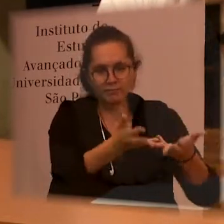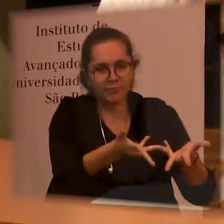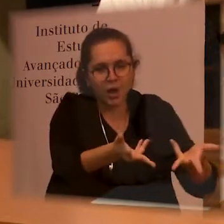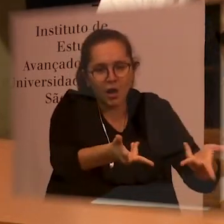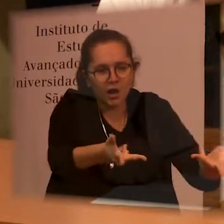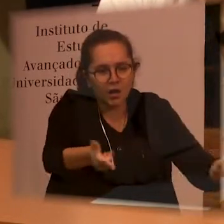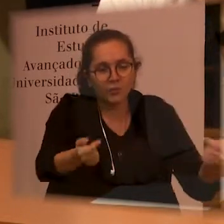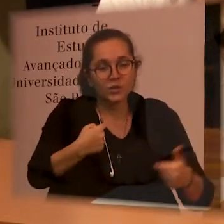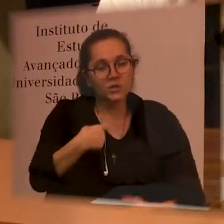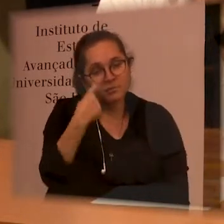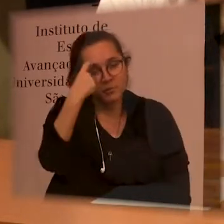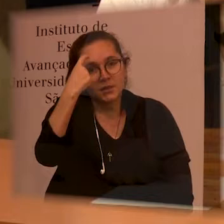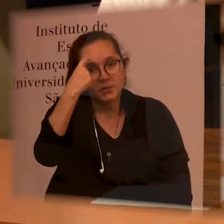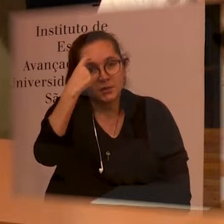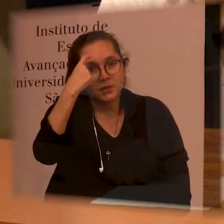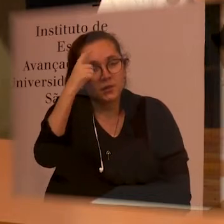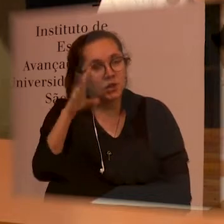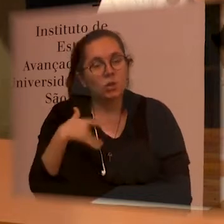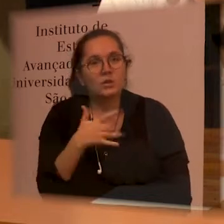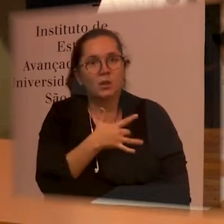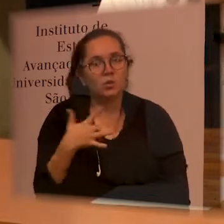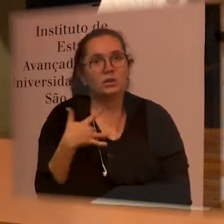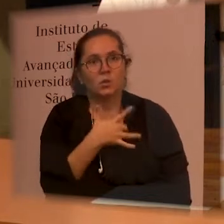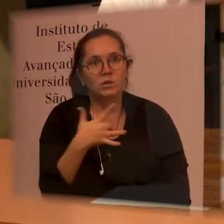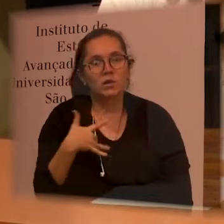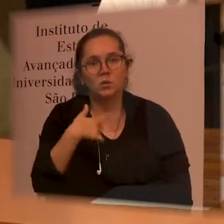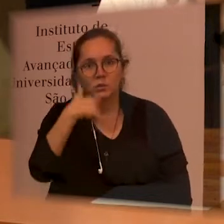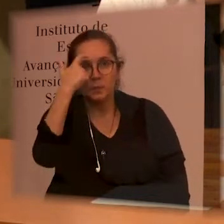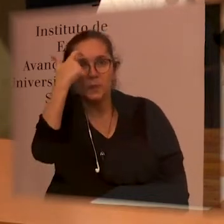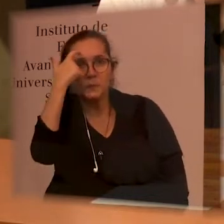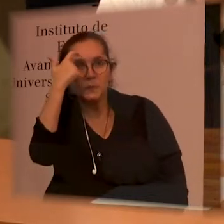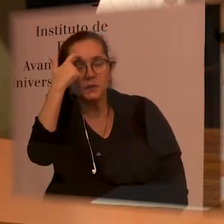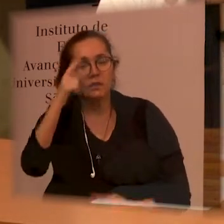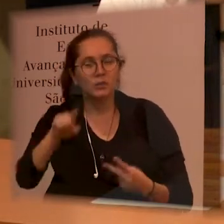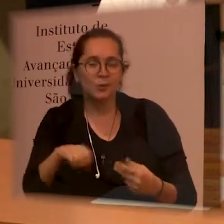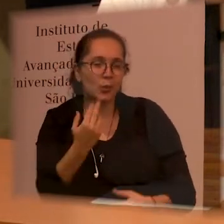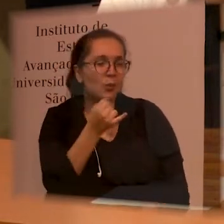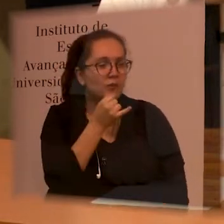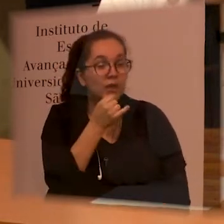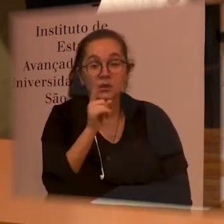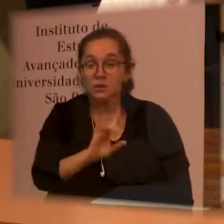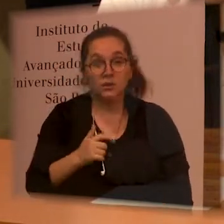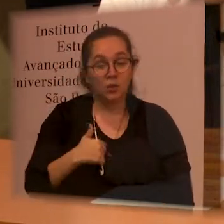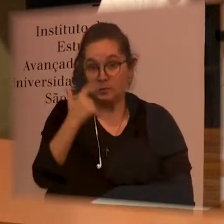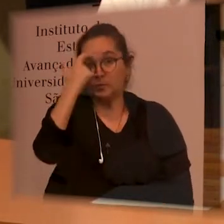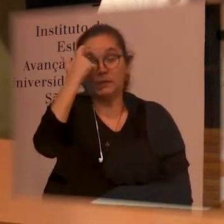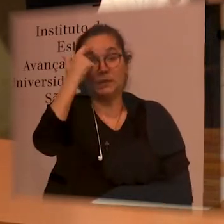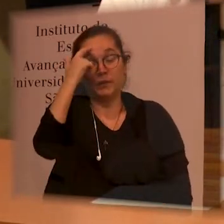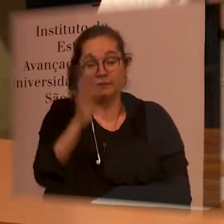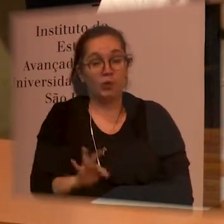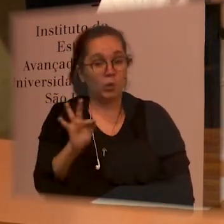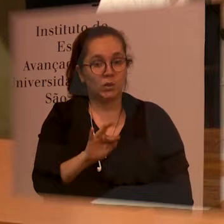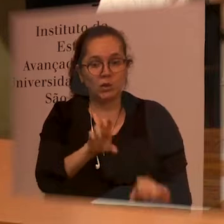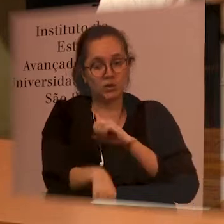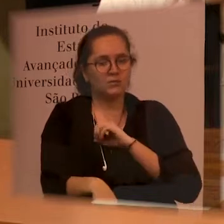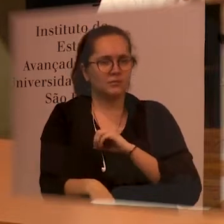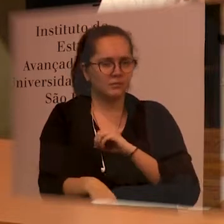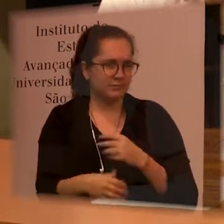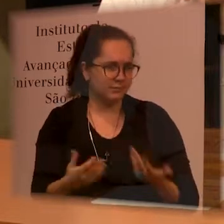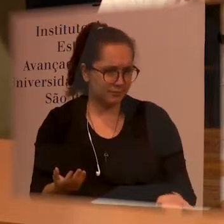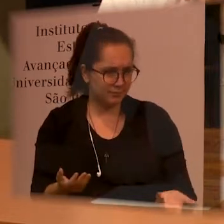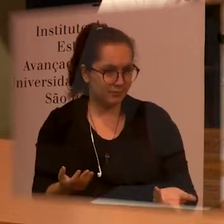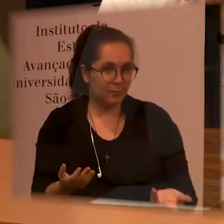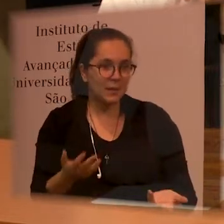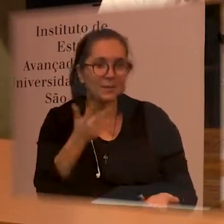it would be great if we had such a fantastic country where we could only waste time or apply our